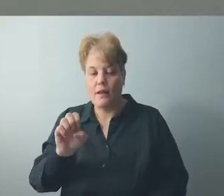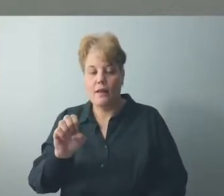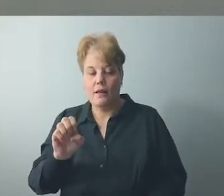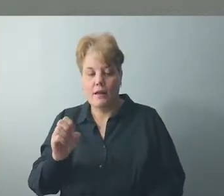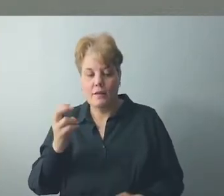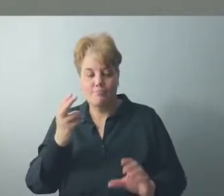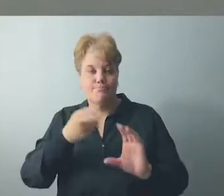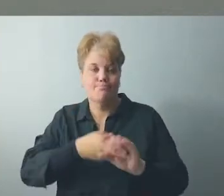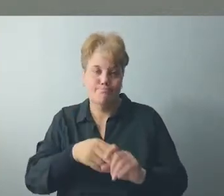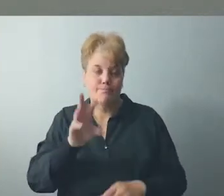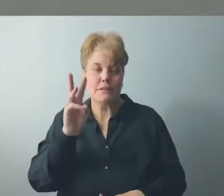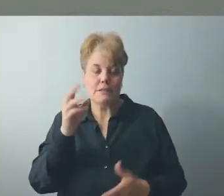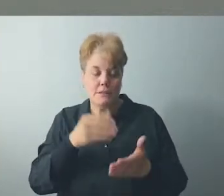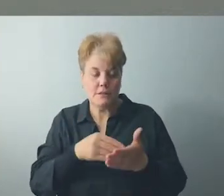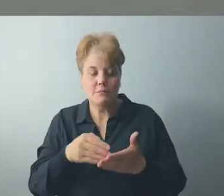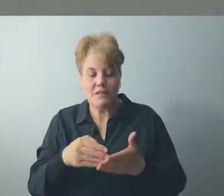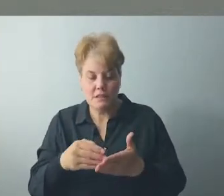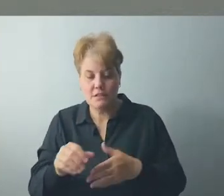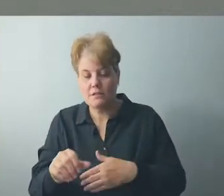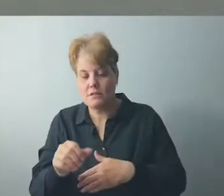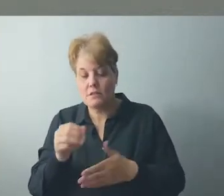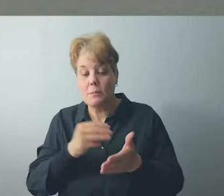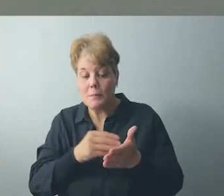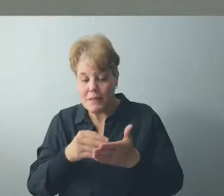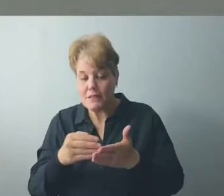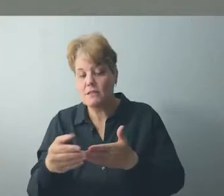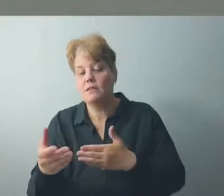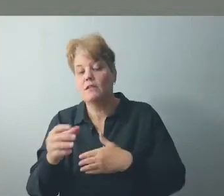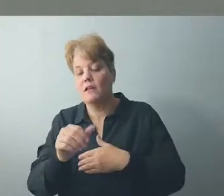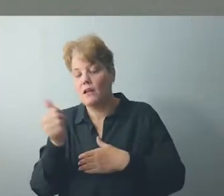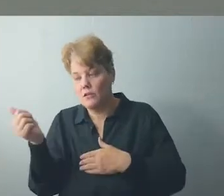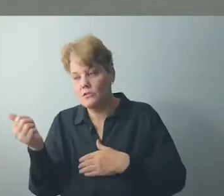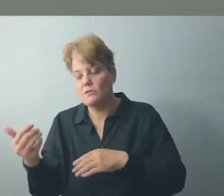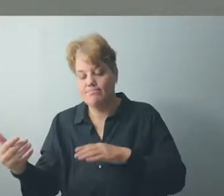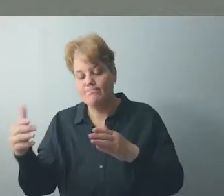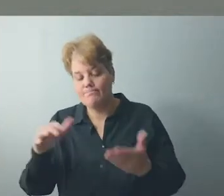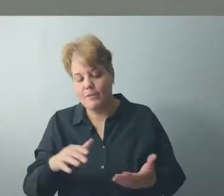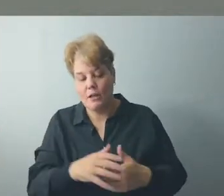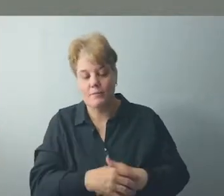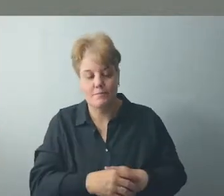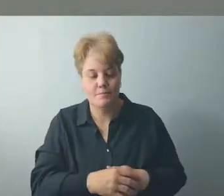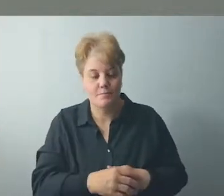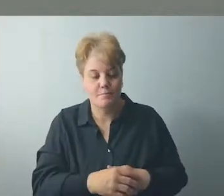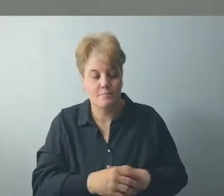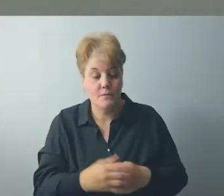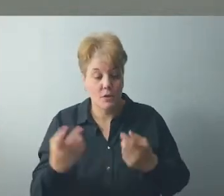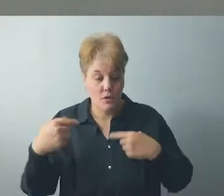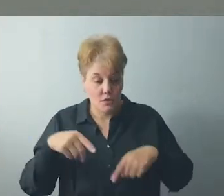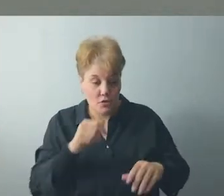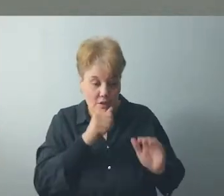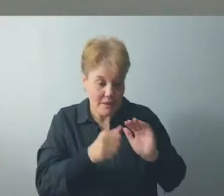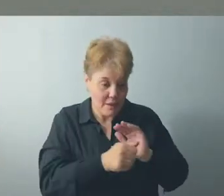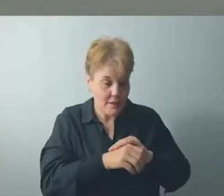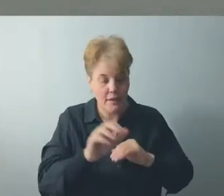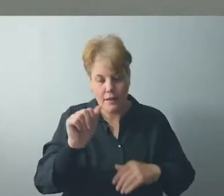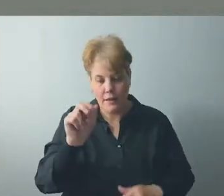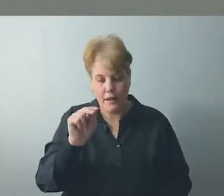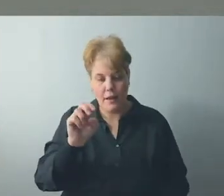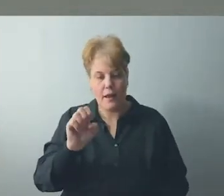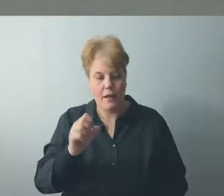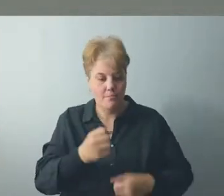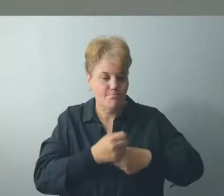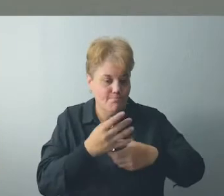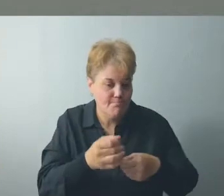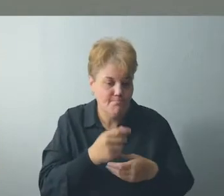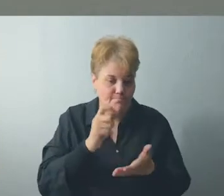she makes several discoveries and statements about life and prejudice. Her primary observation is that we all have prejudices and